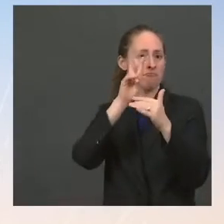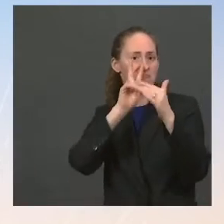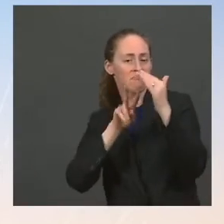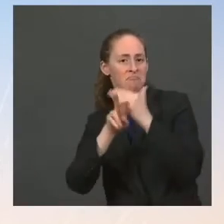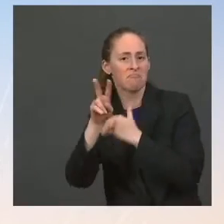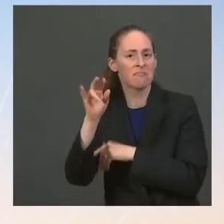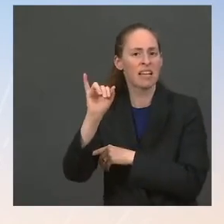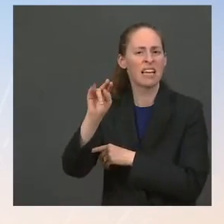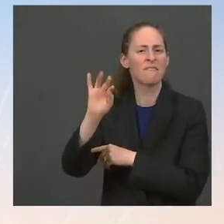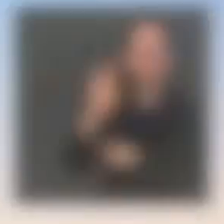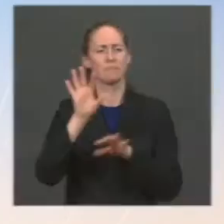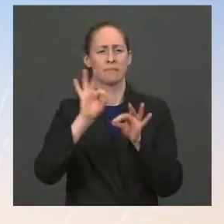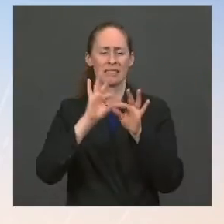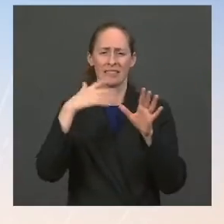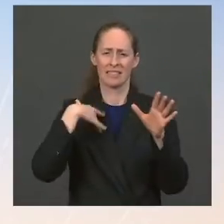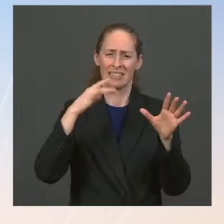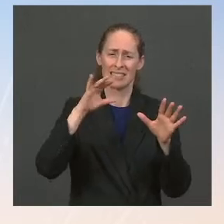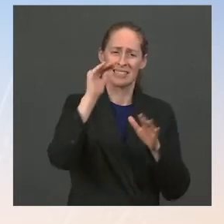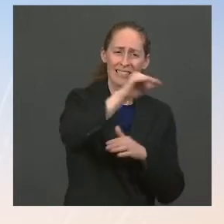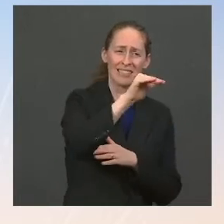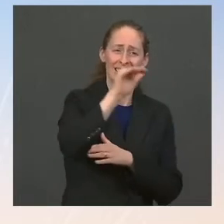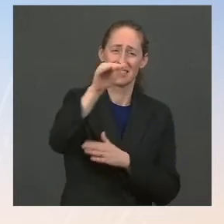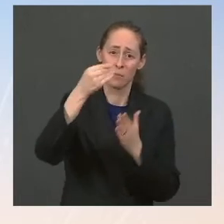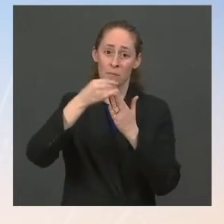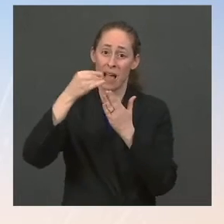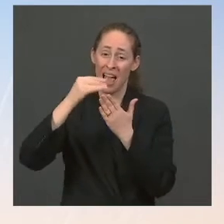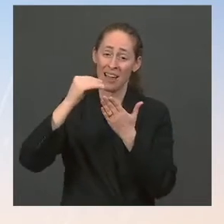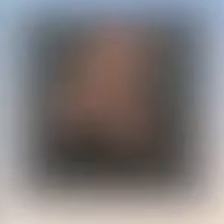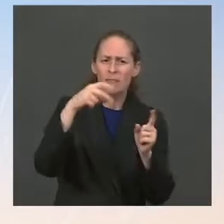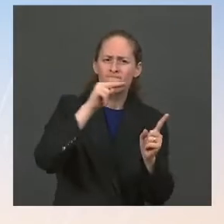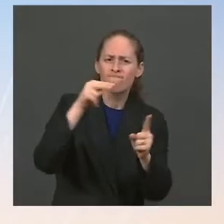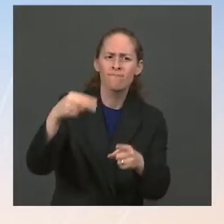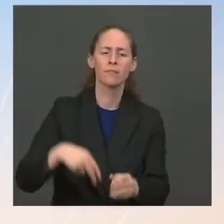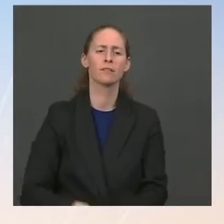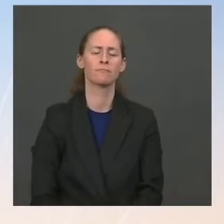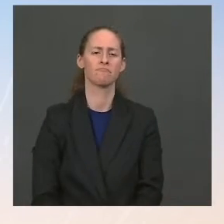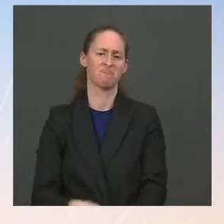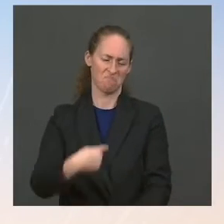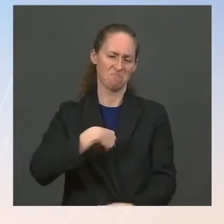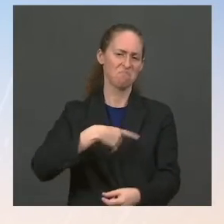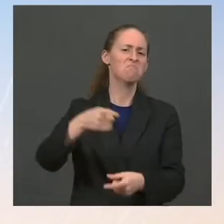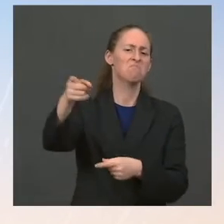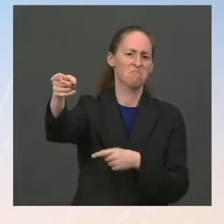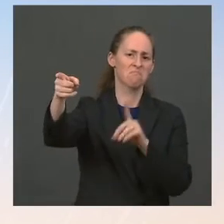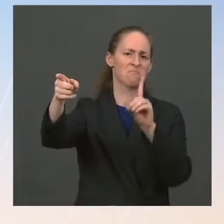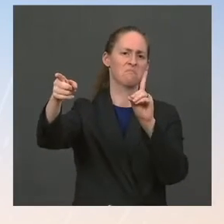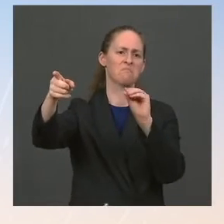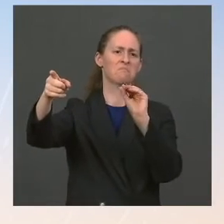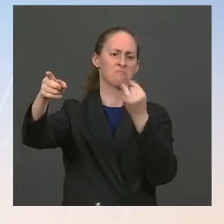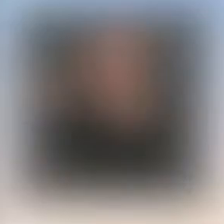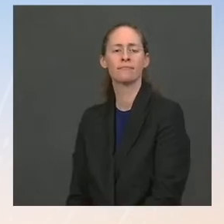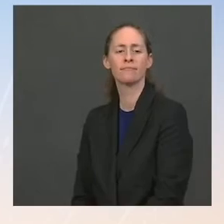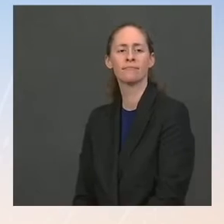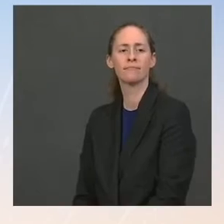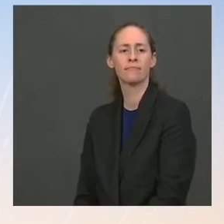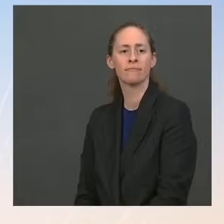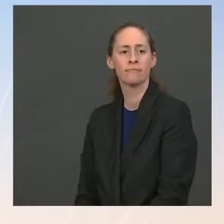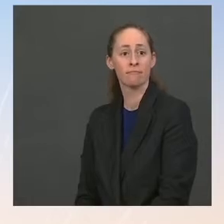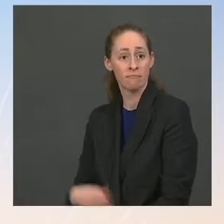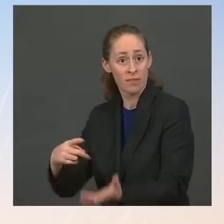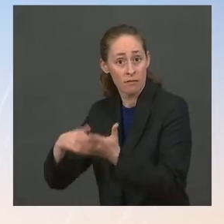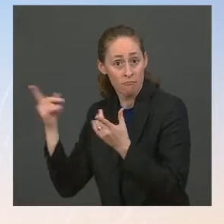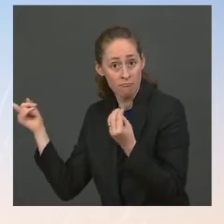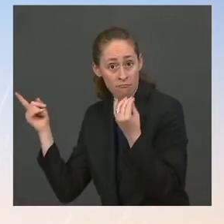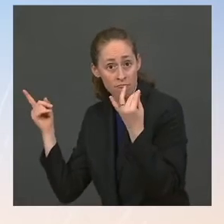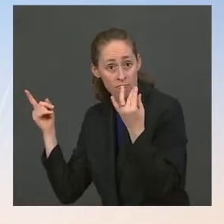I don't have a specific number for you. I don't have like I said a granular number for you on these particular issues Like clearly I can't speak to them here. I can't